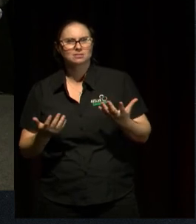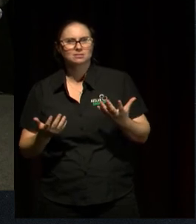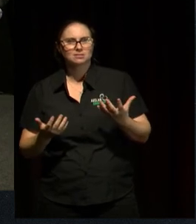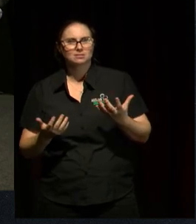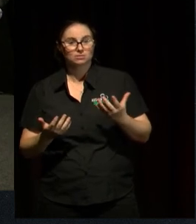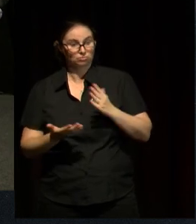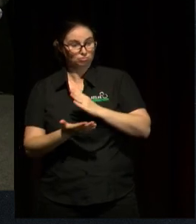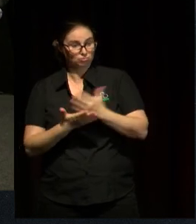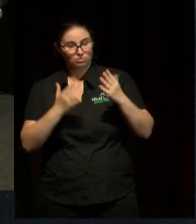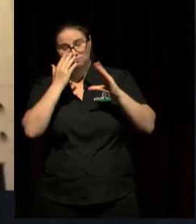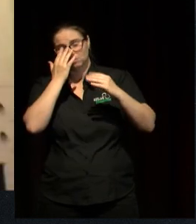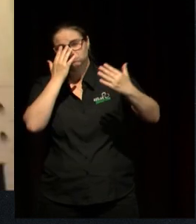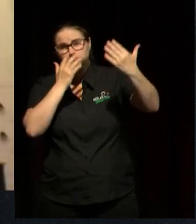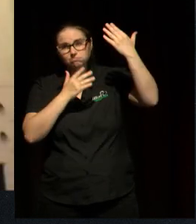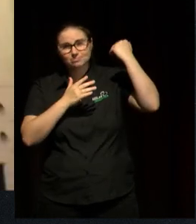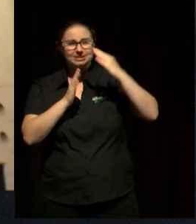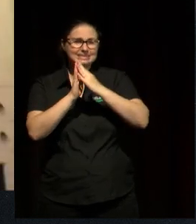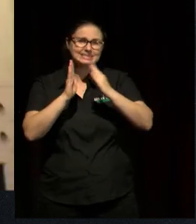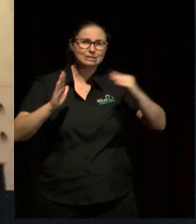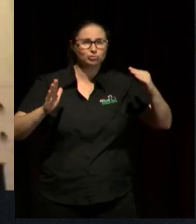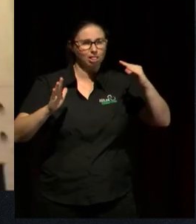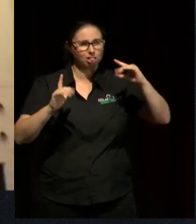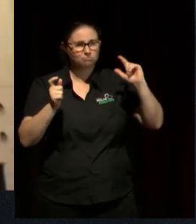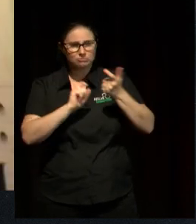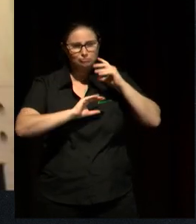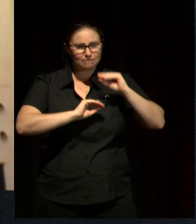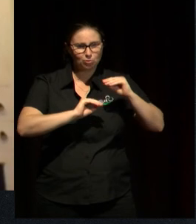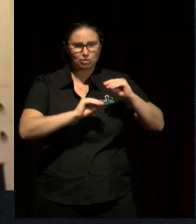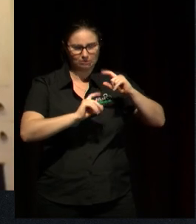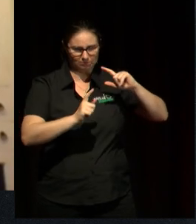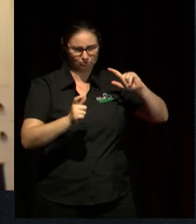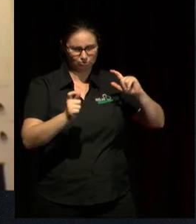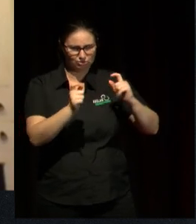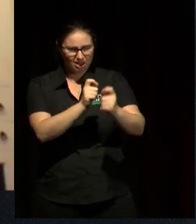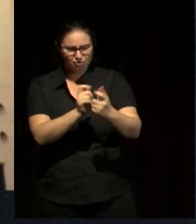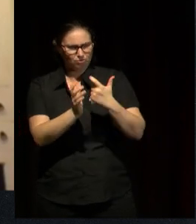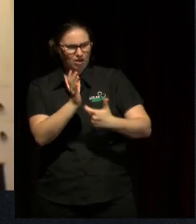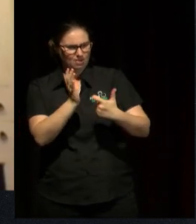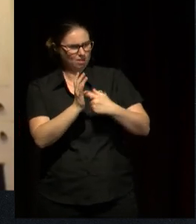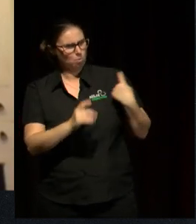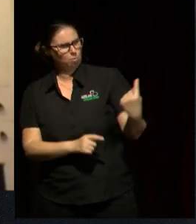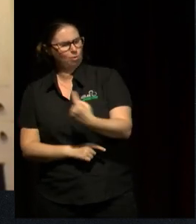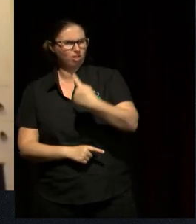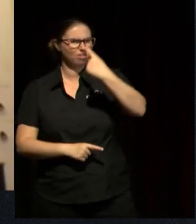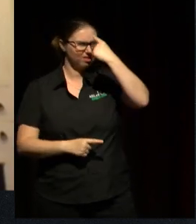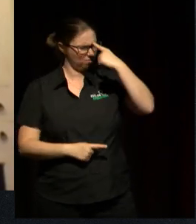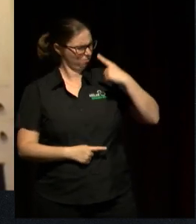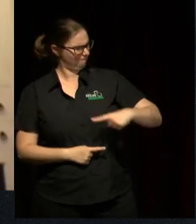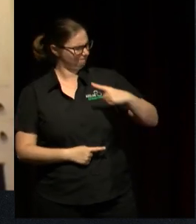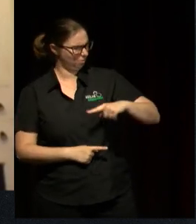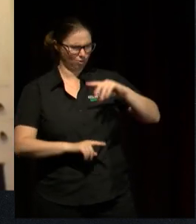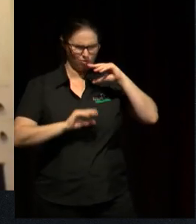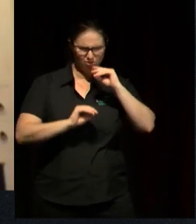since the Industrial Revolution. Instead of saying, well, what's the purpose of education and learning? It should be a